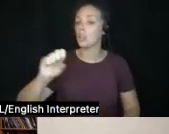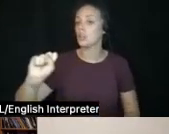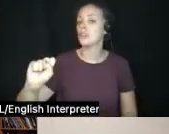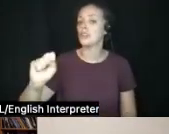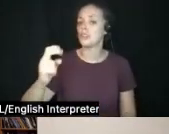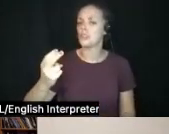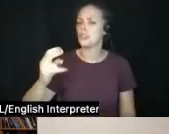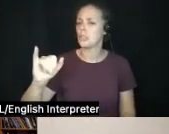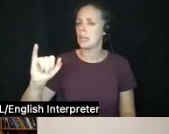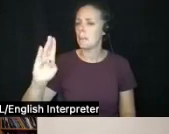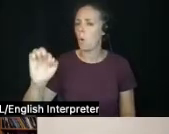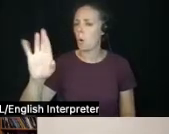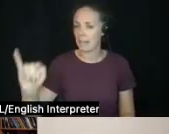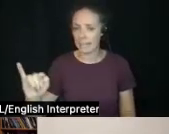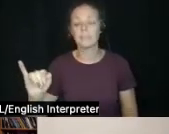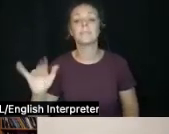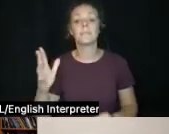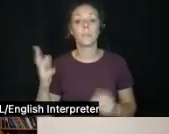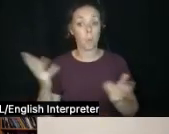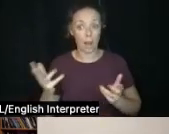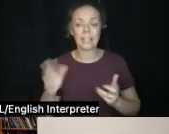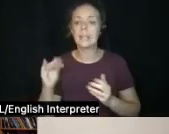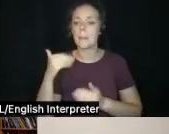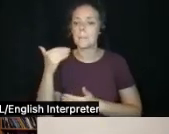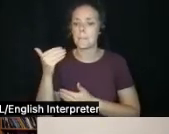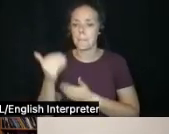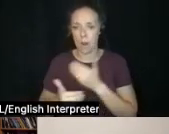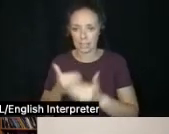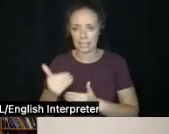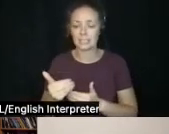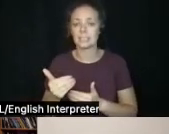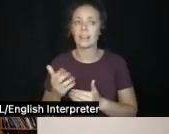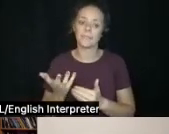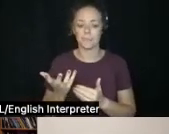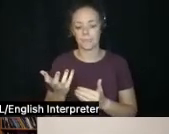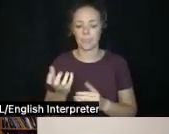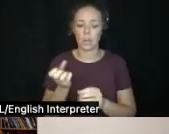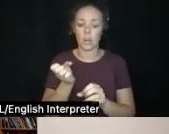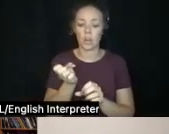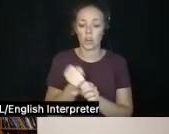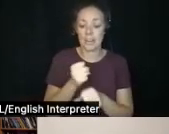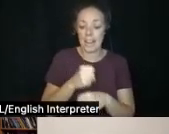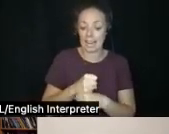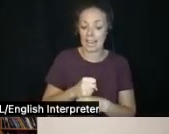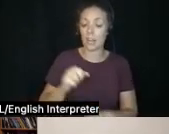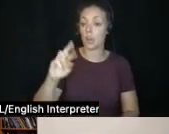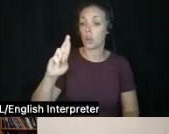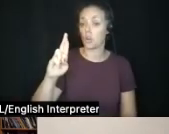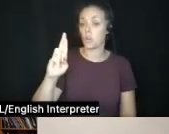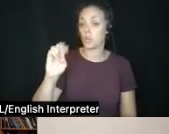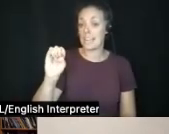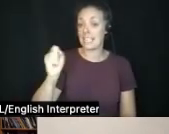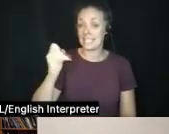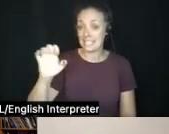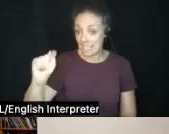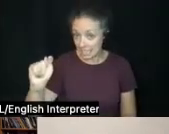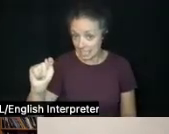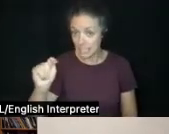shibori is the process of creating resist through different types of